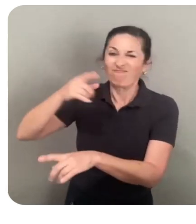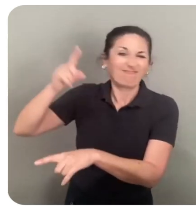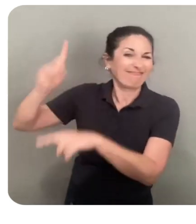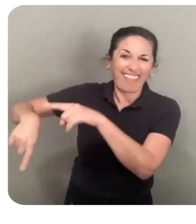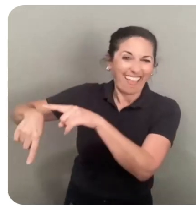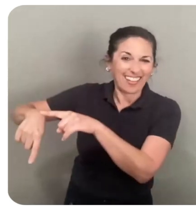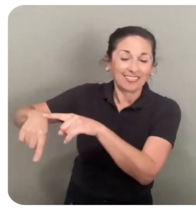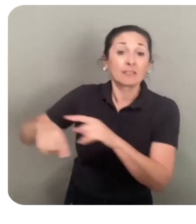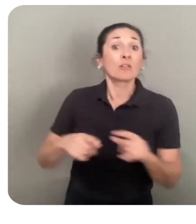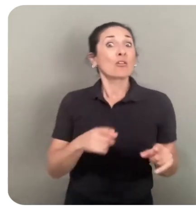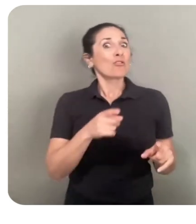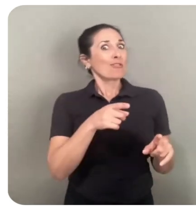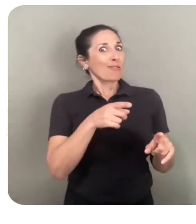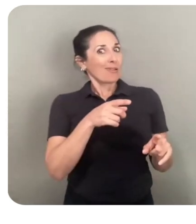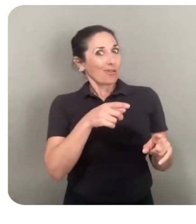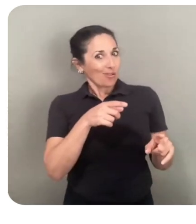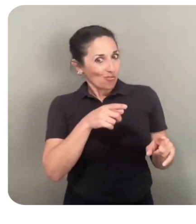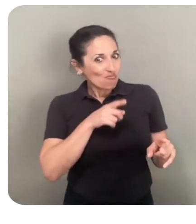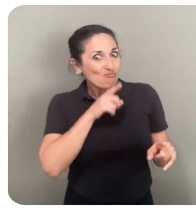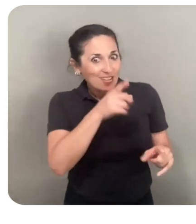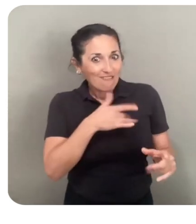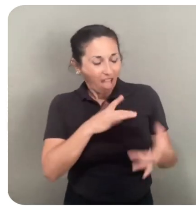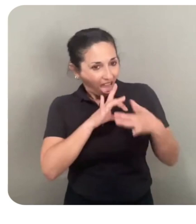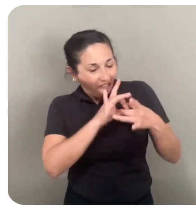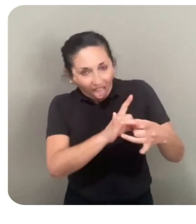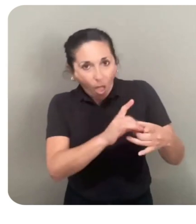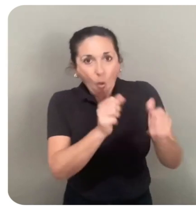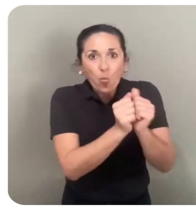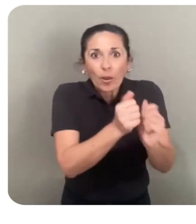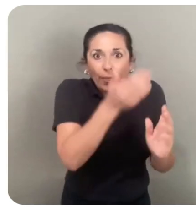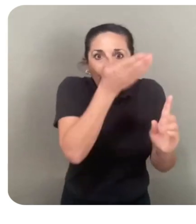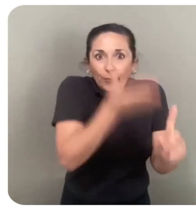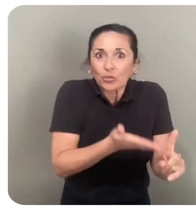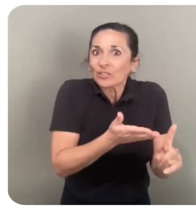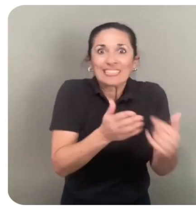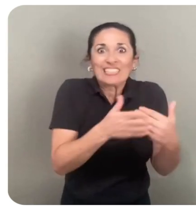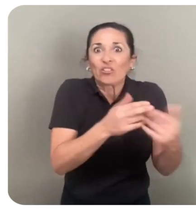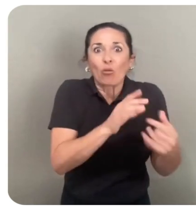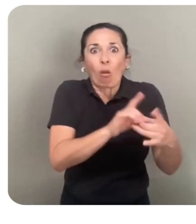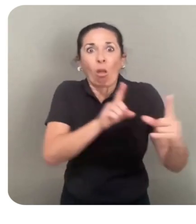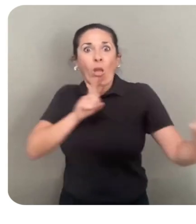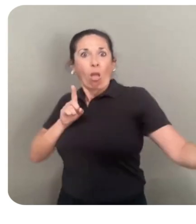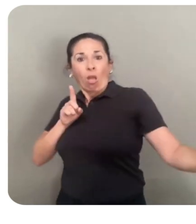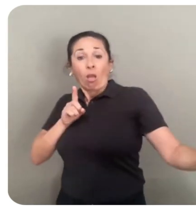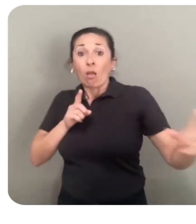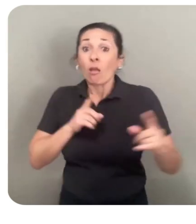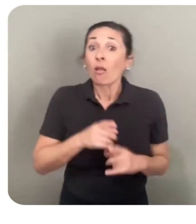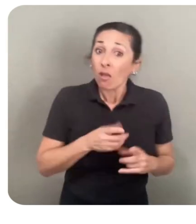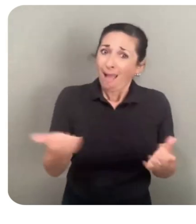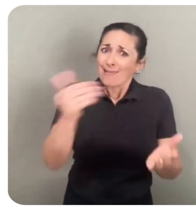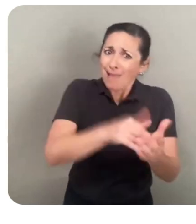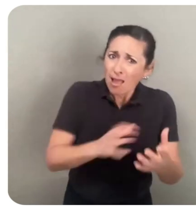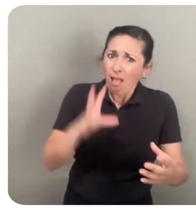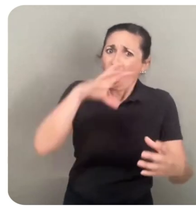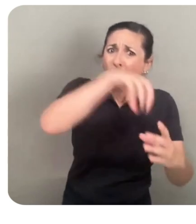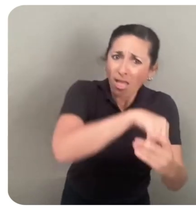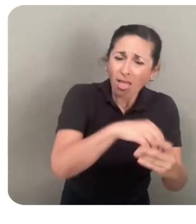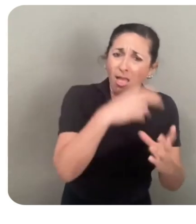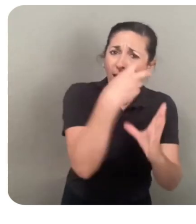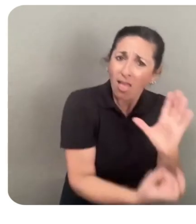like you're actually with someone when you're apart. Plus social apps get the benefit of virality and repeated engagement.